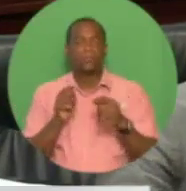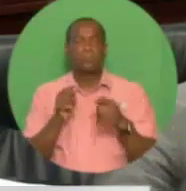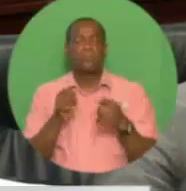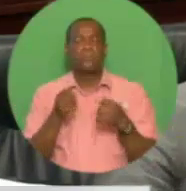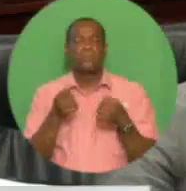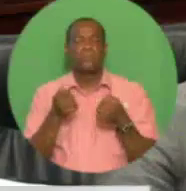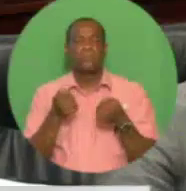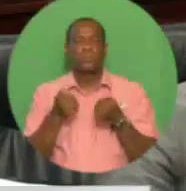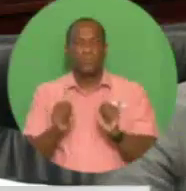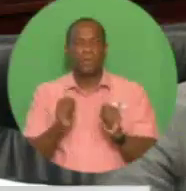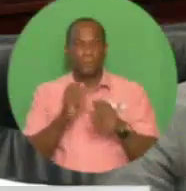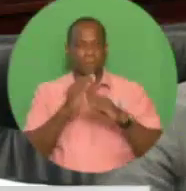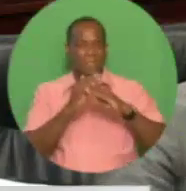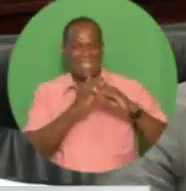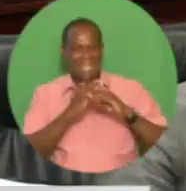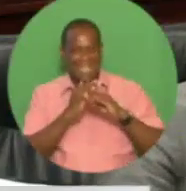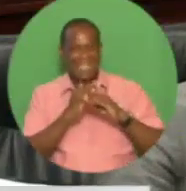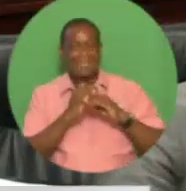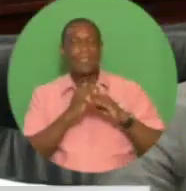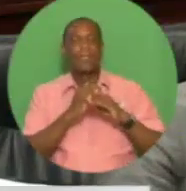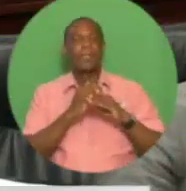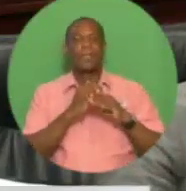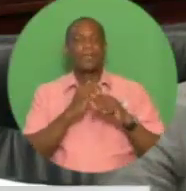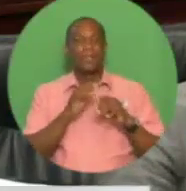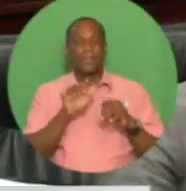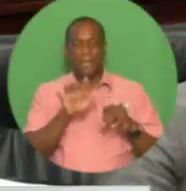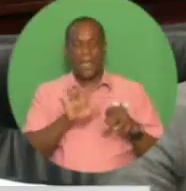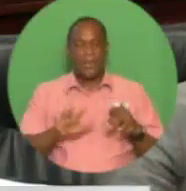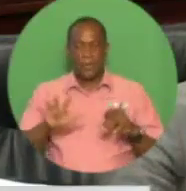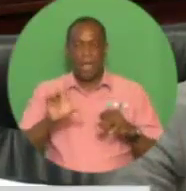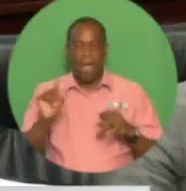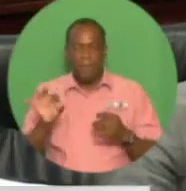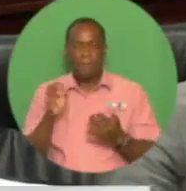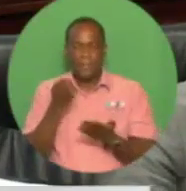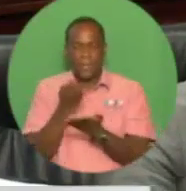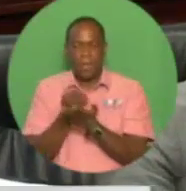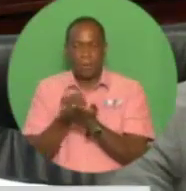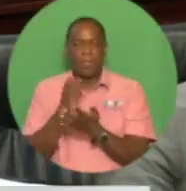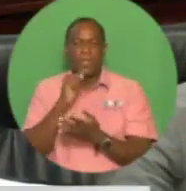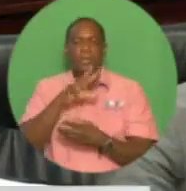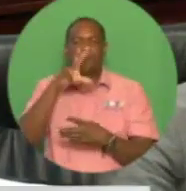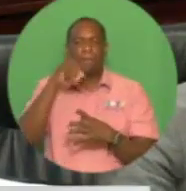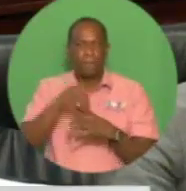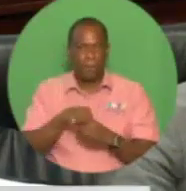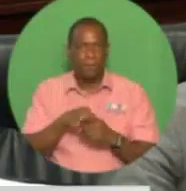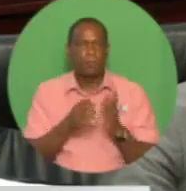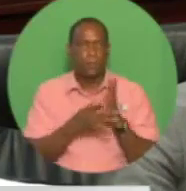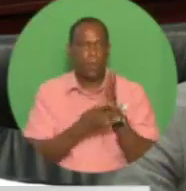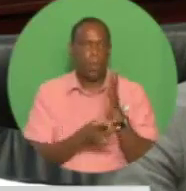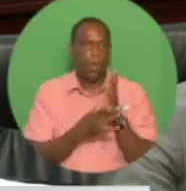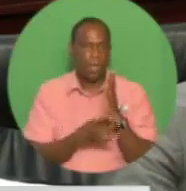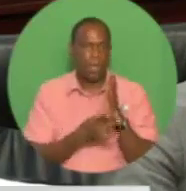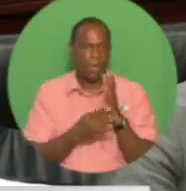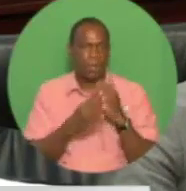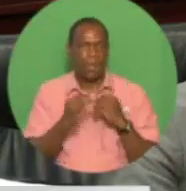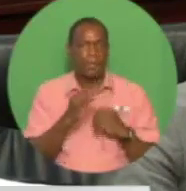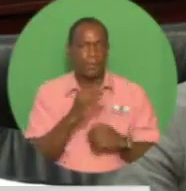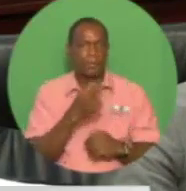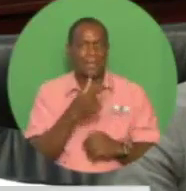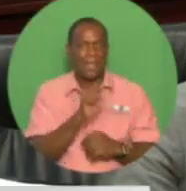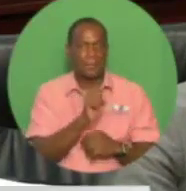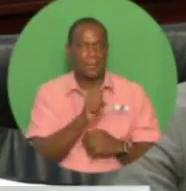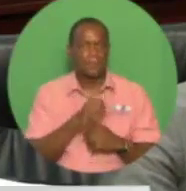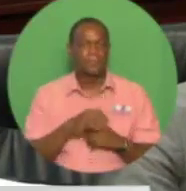Madam Speaker, believe it or not, the manufacturing sub-sector grew by an astonishing 7.3